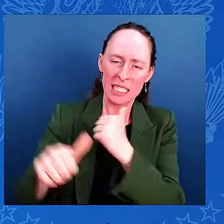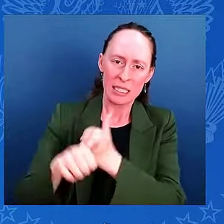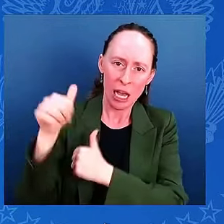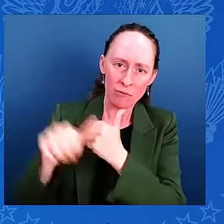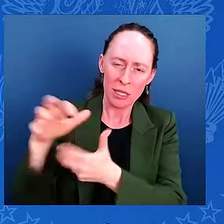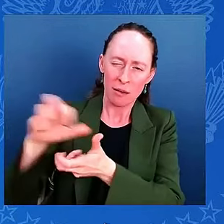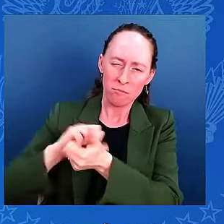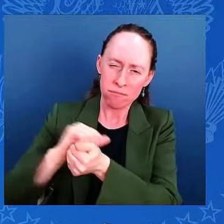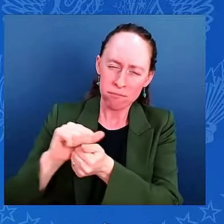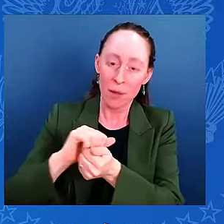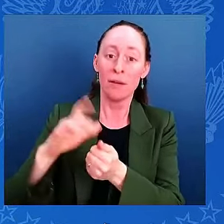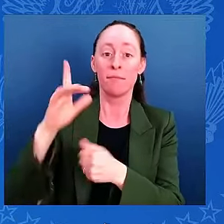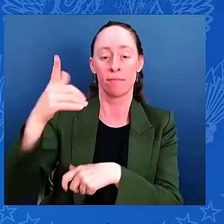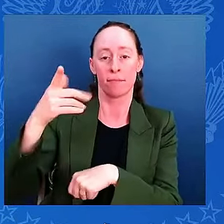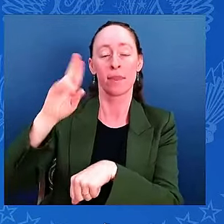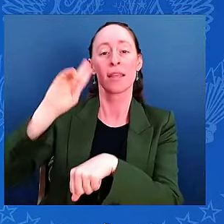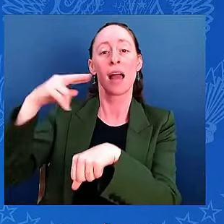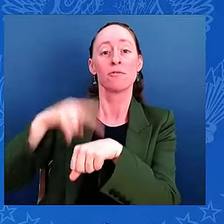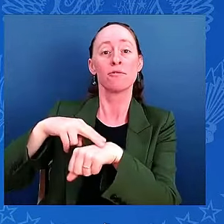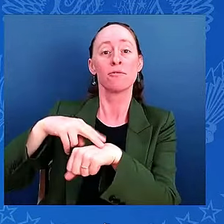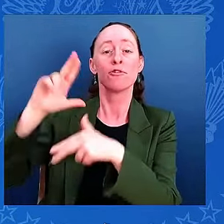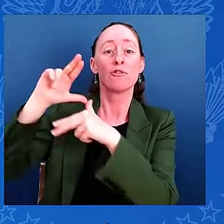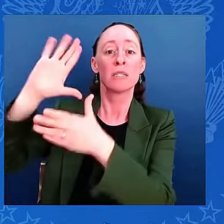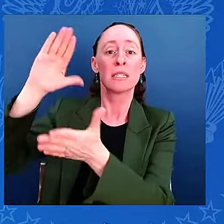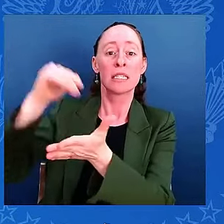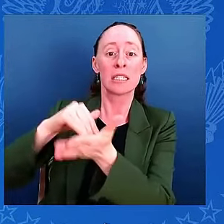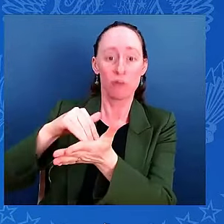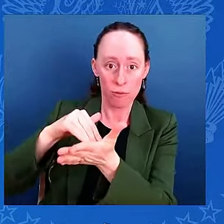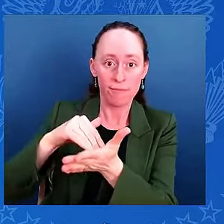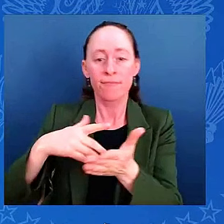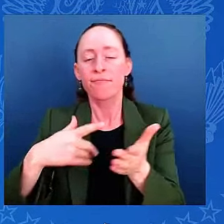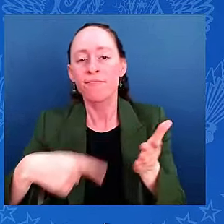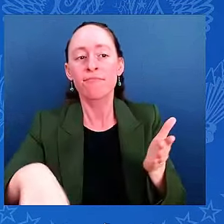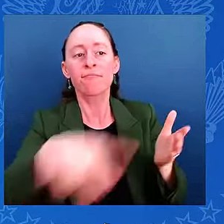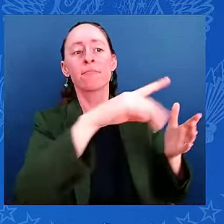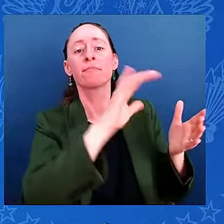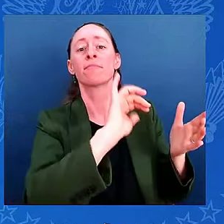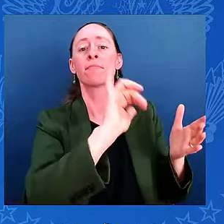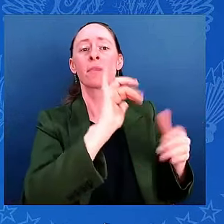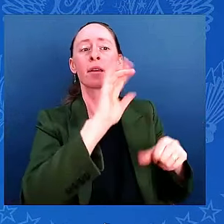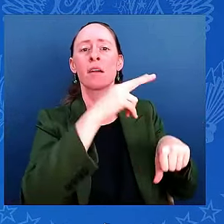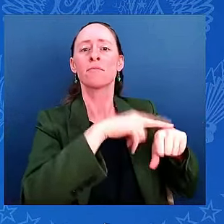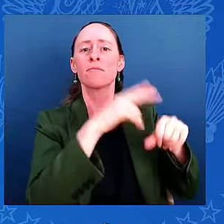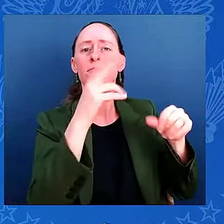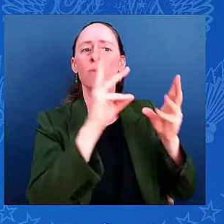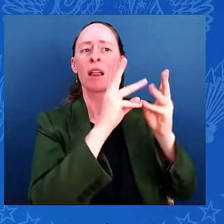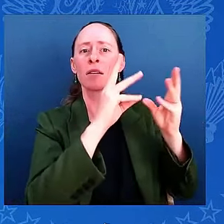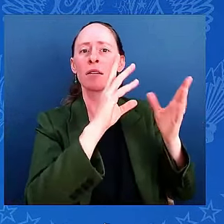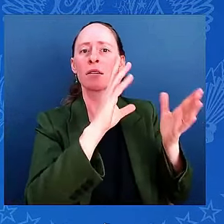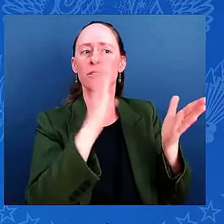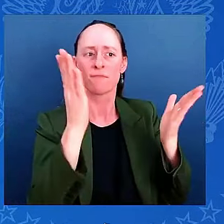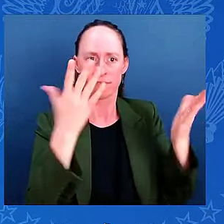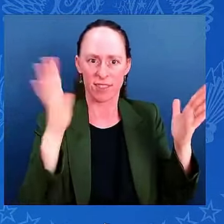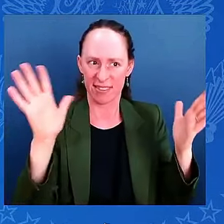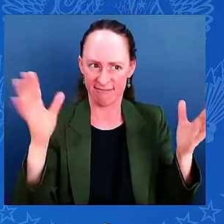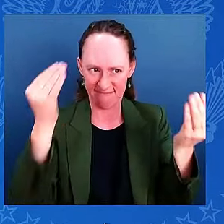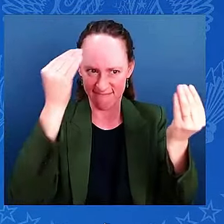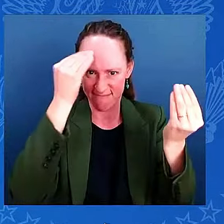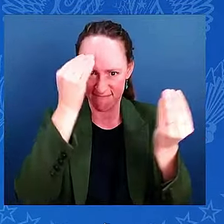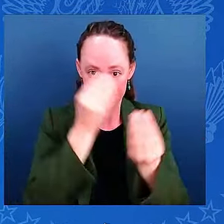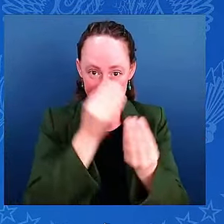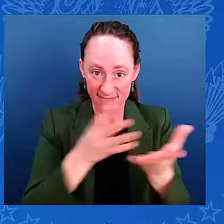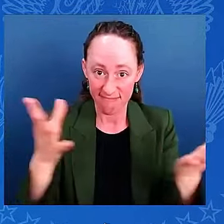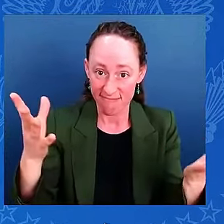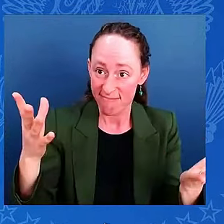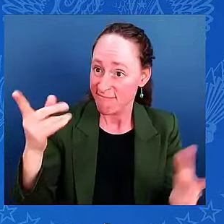Service made it very clear in conversations I've had with them earlier today. Milton still carries incredible